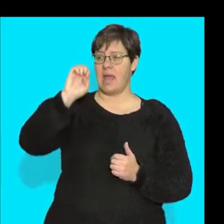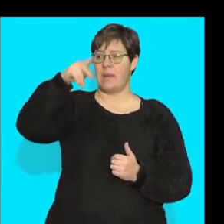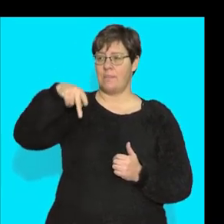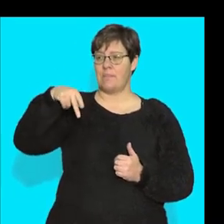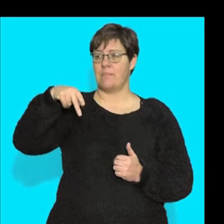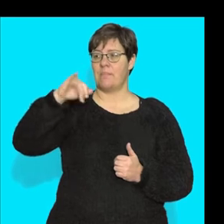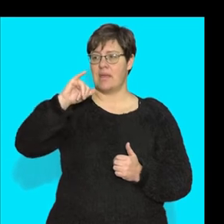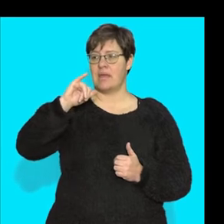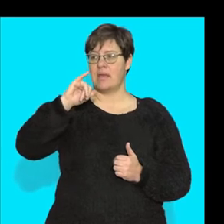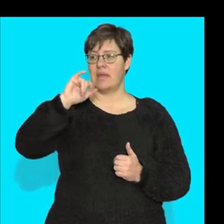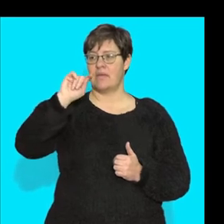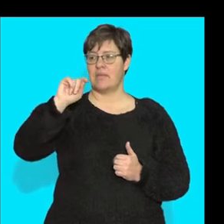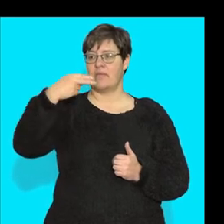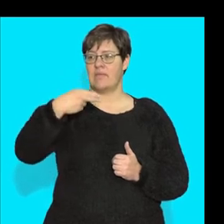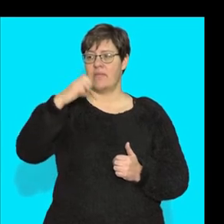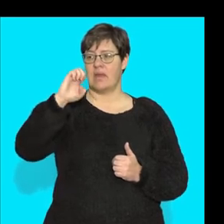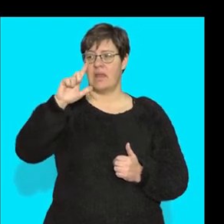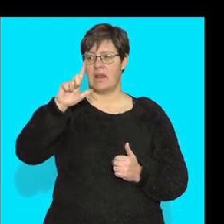all of it over there.